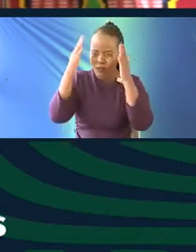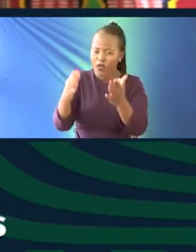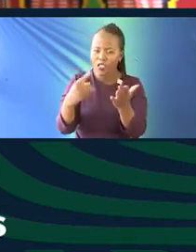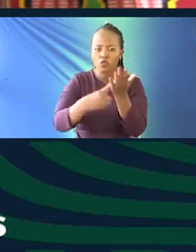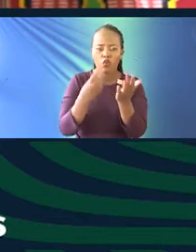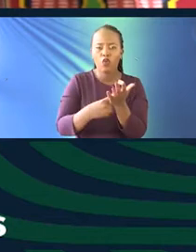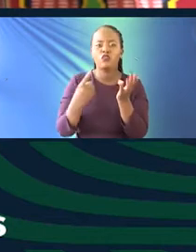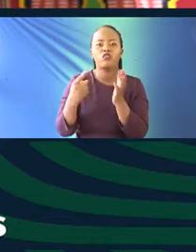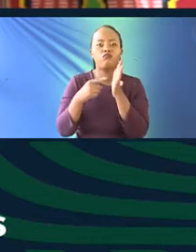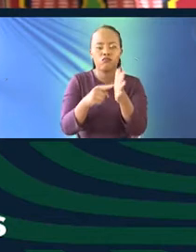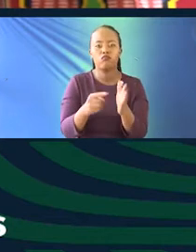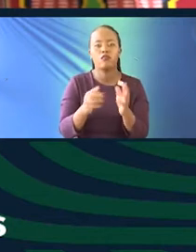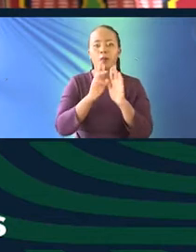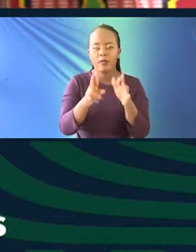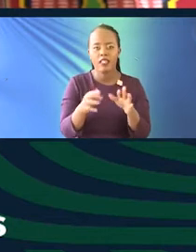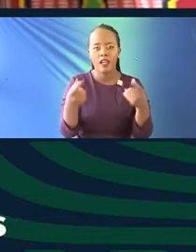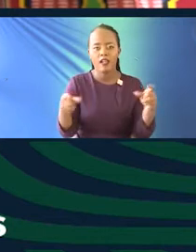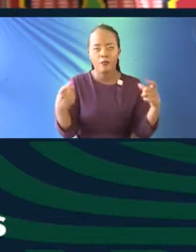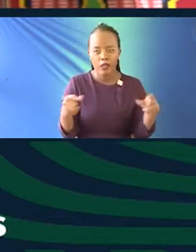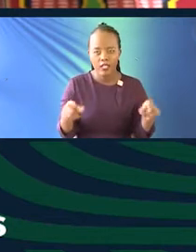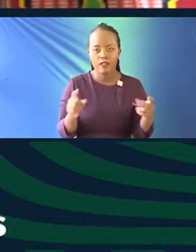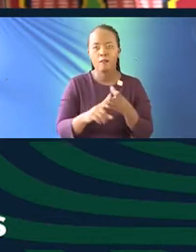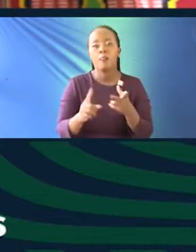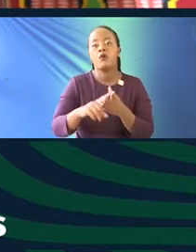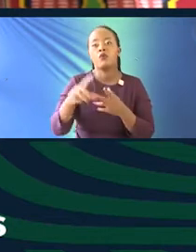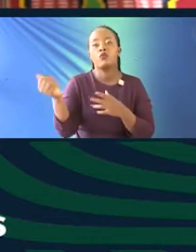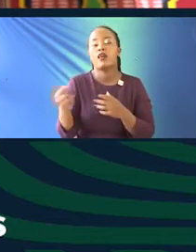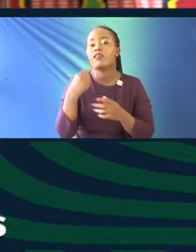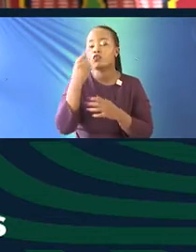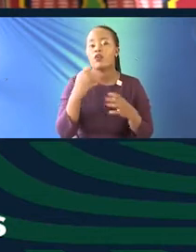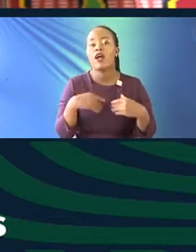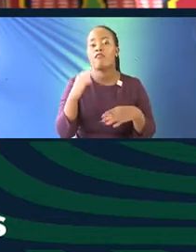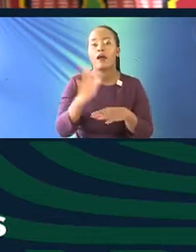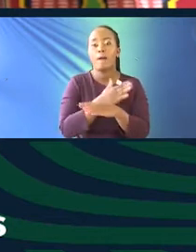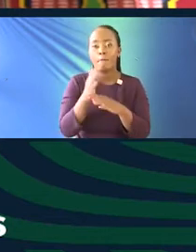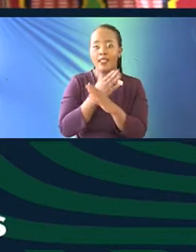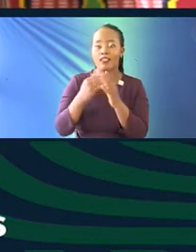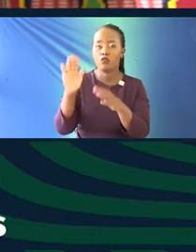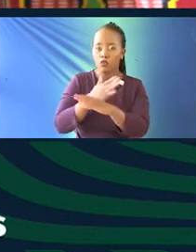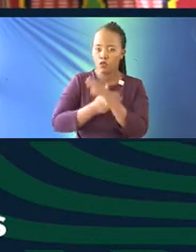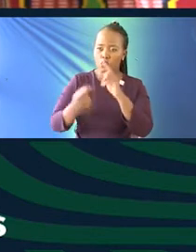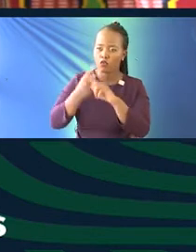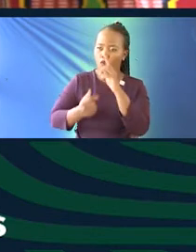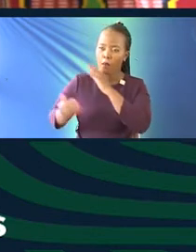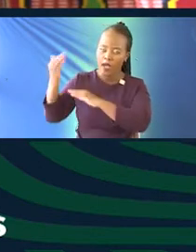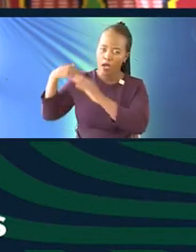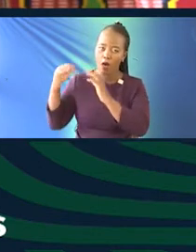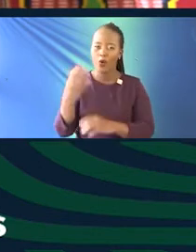we're looking at colonial legacies in media reporting. And then we've got Wairi Mundooba, who's creating playlists that kind of date back to